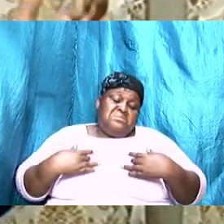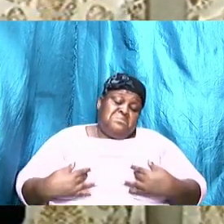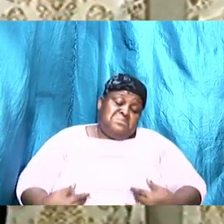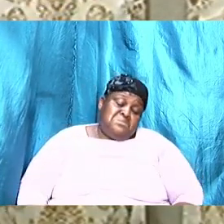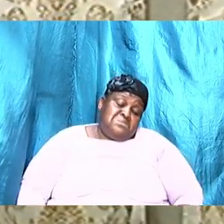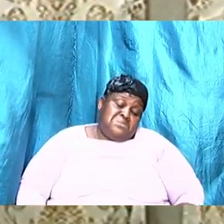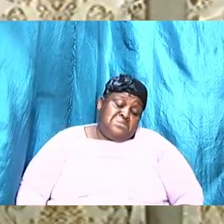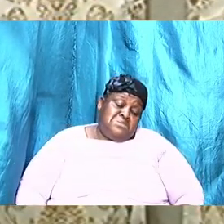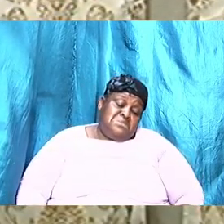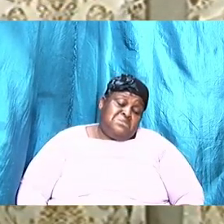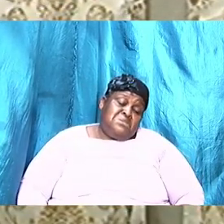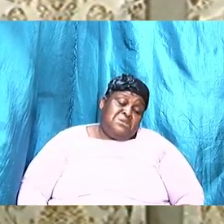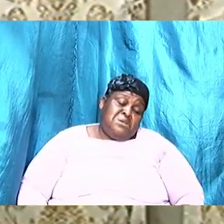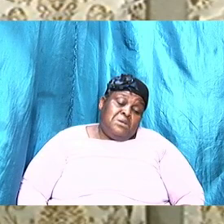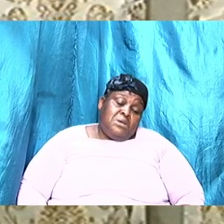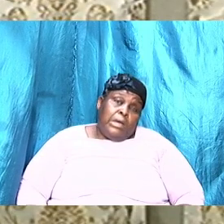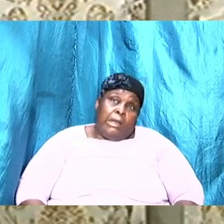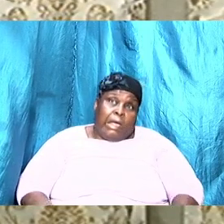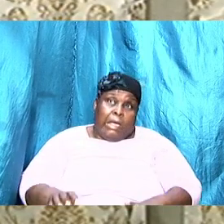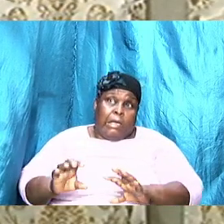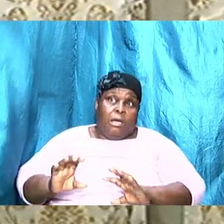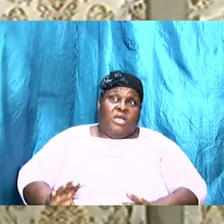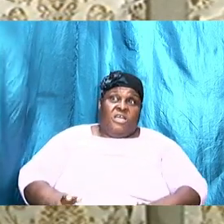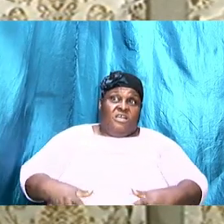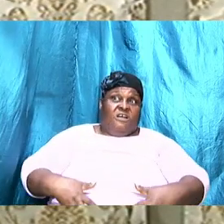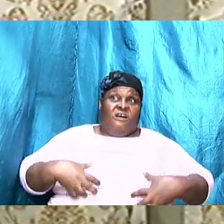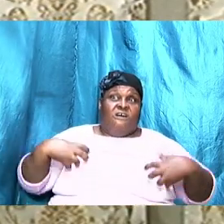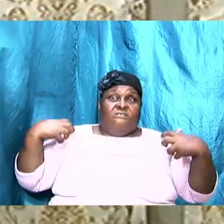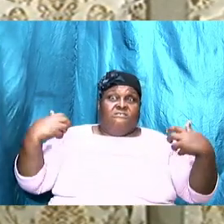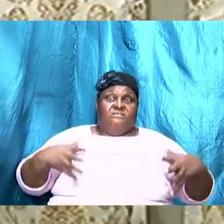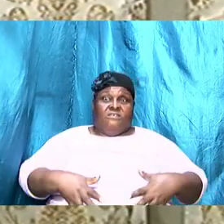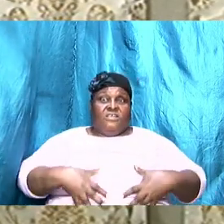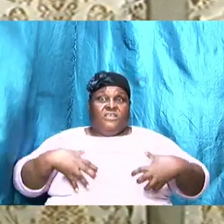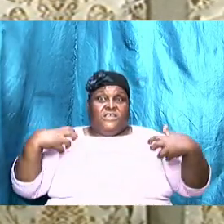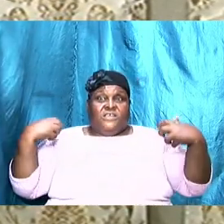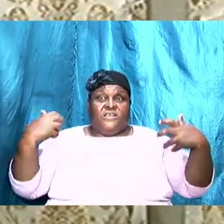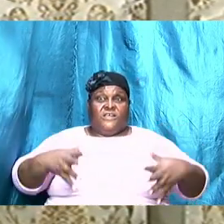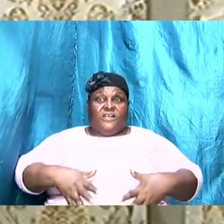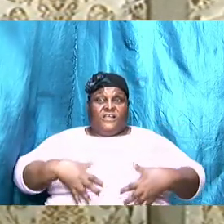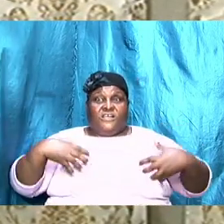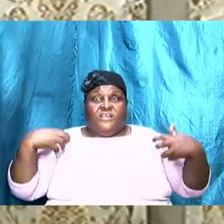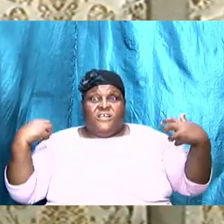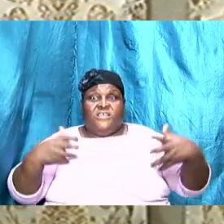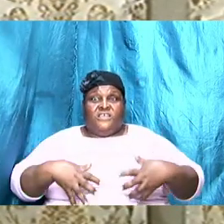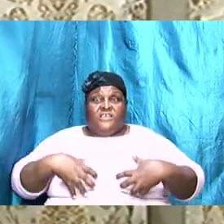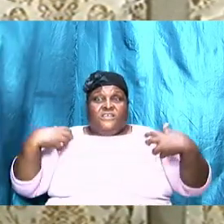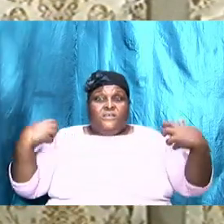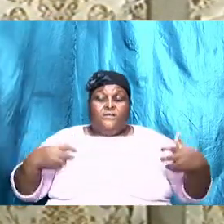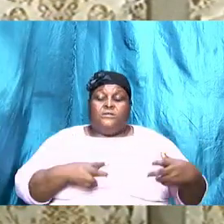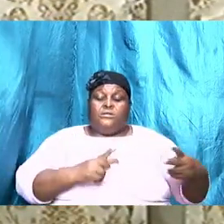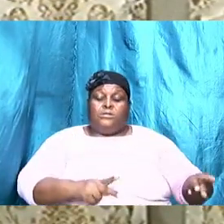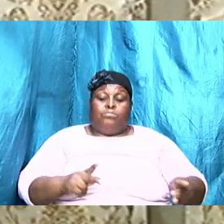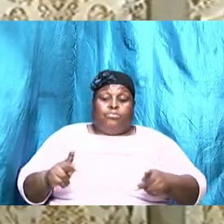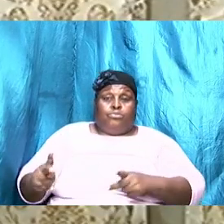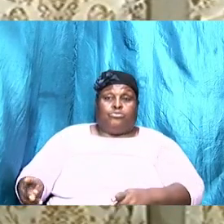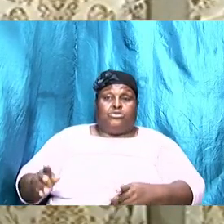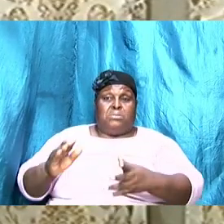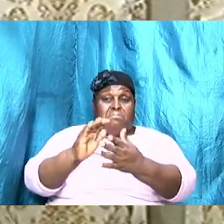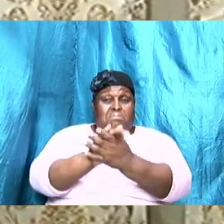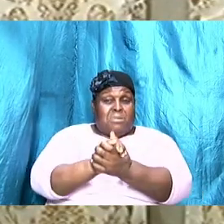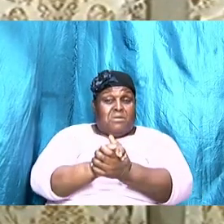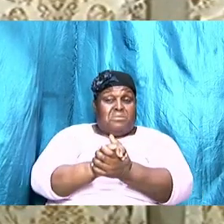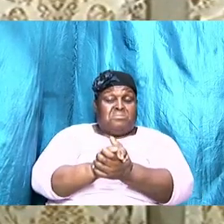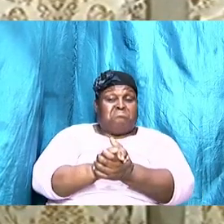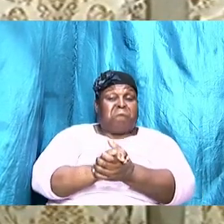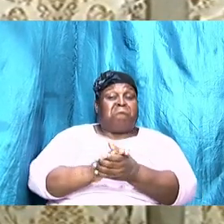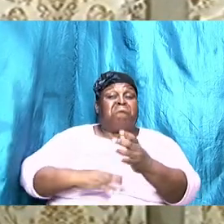kind of maladies that put our marriages under stress